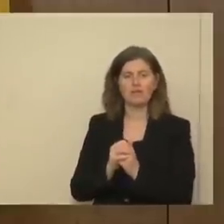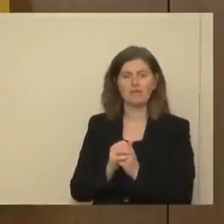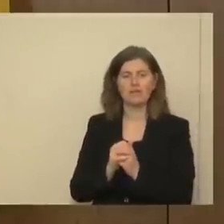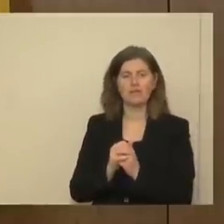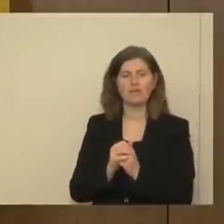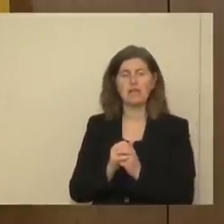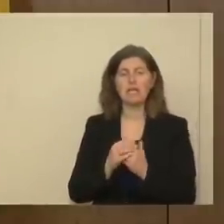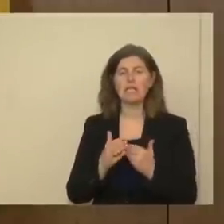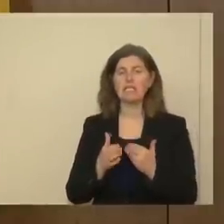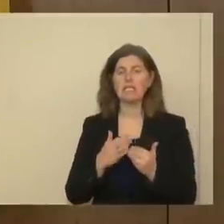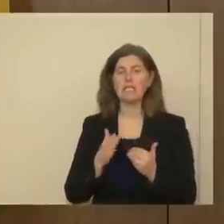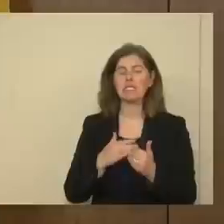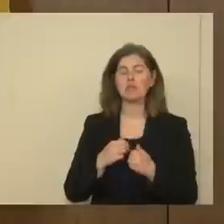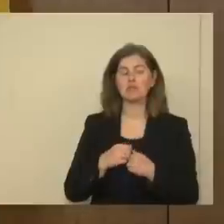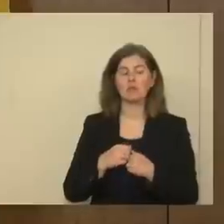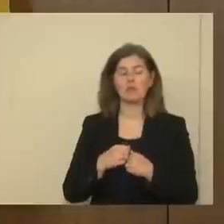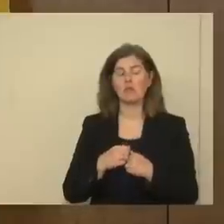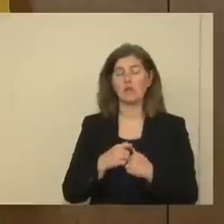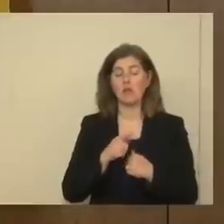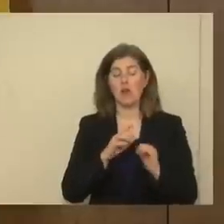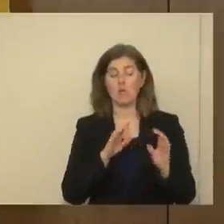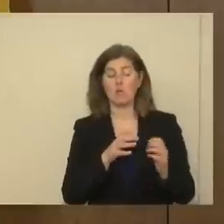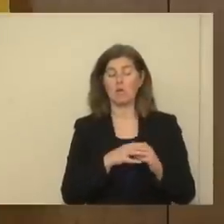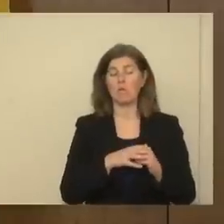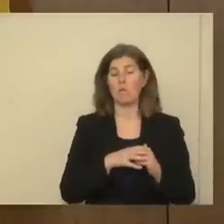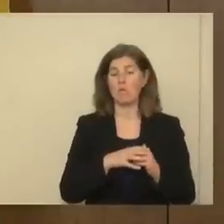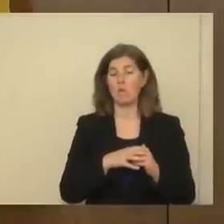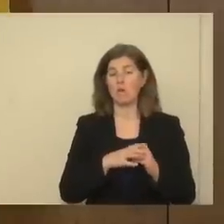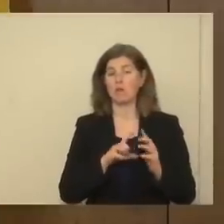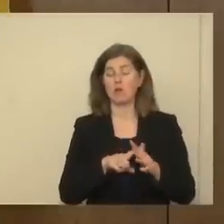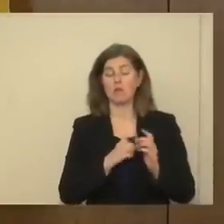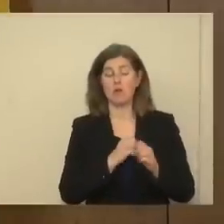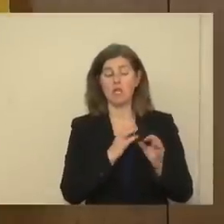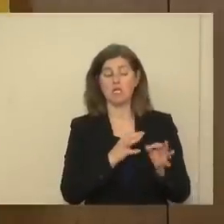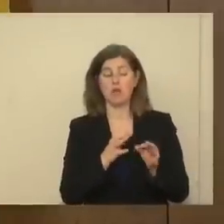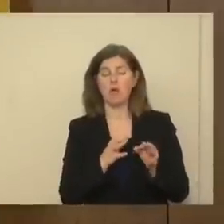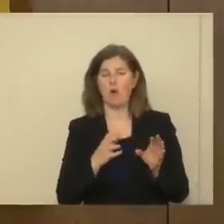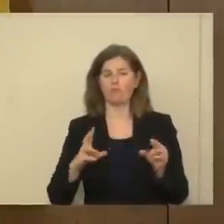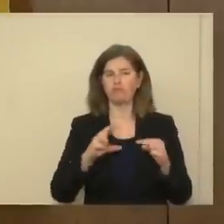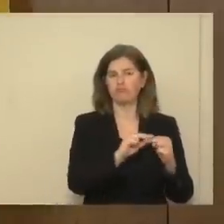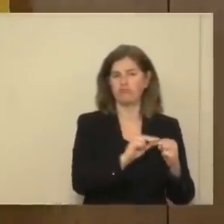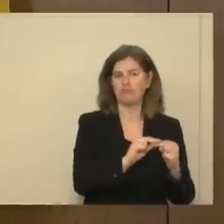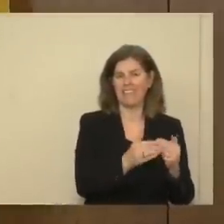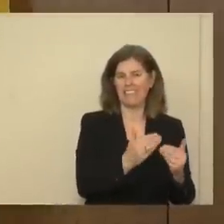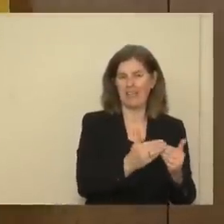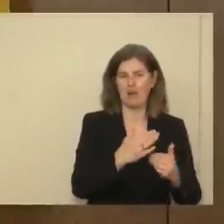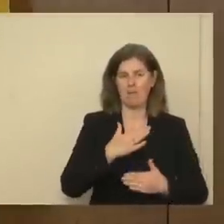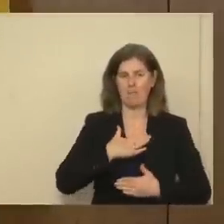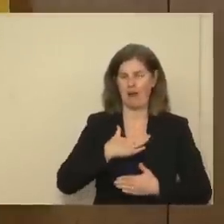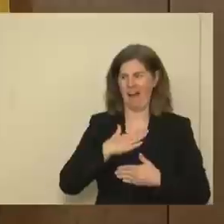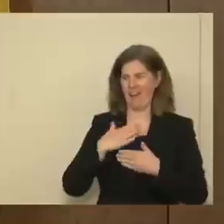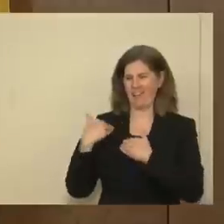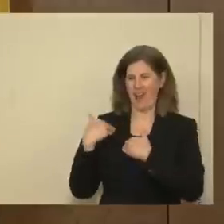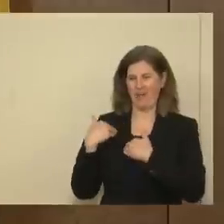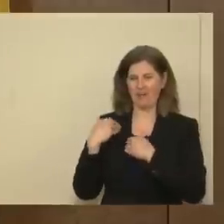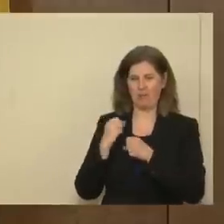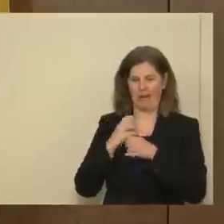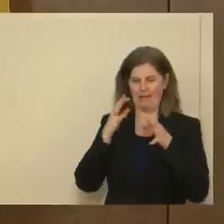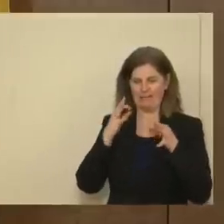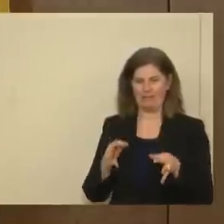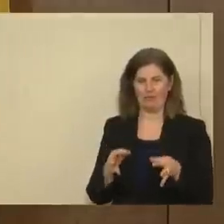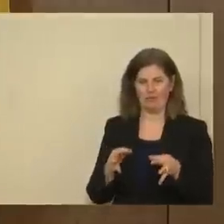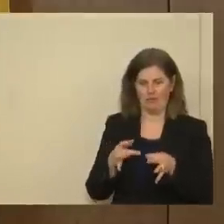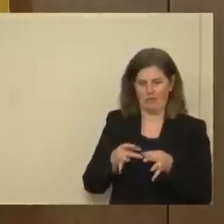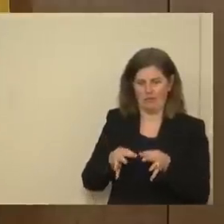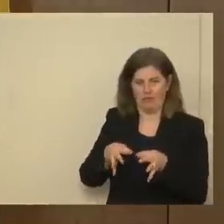groups that are starting to make these decisions. My job is to make those decisions early enough to